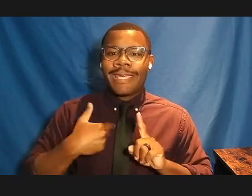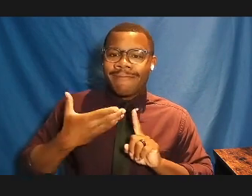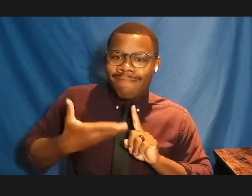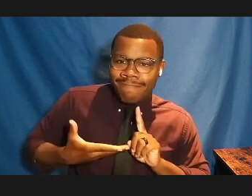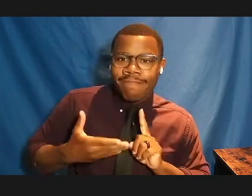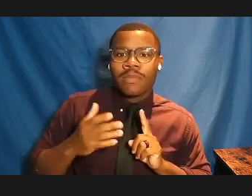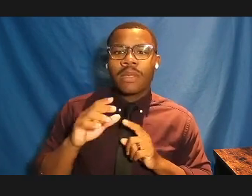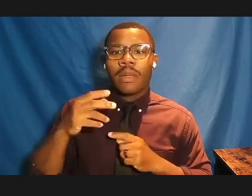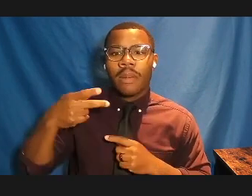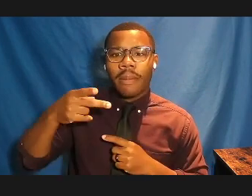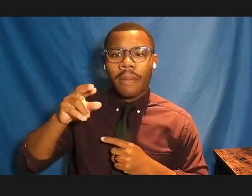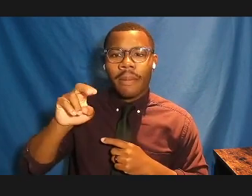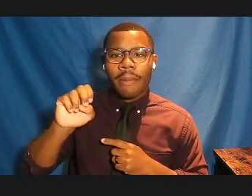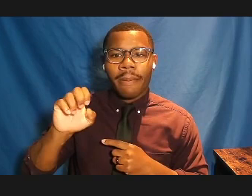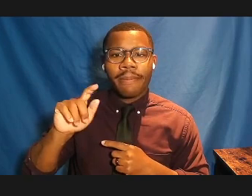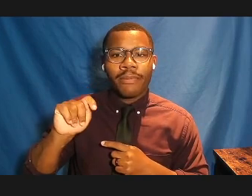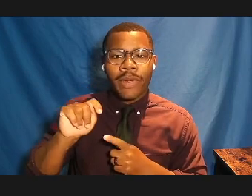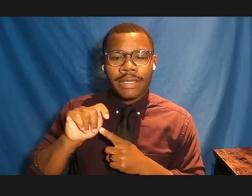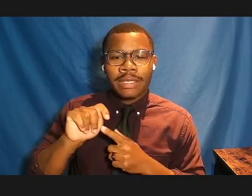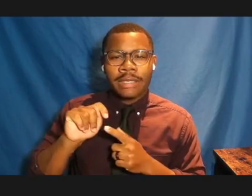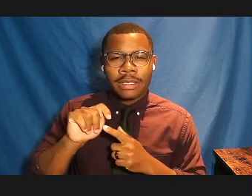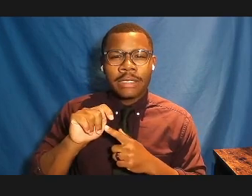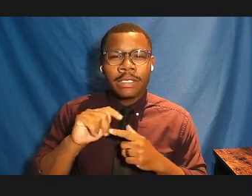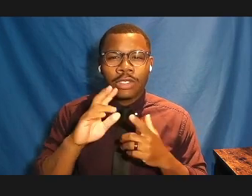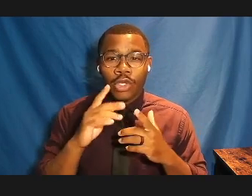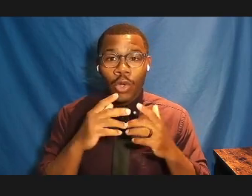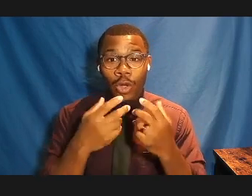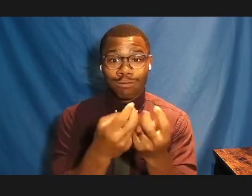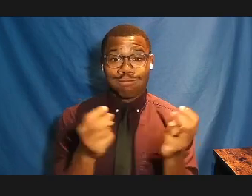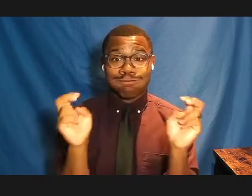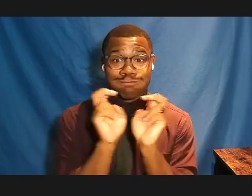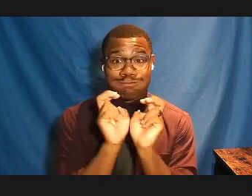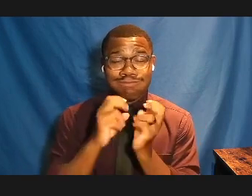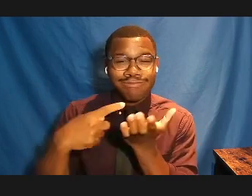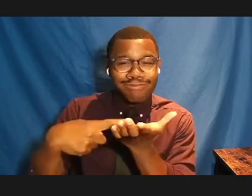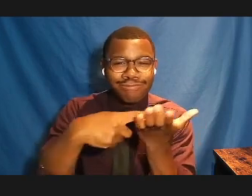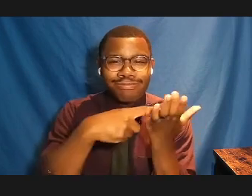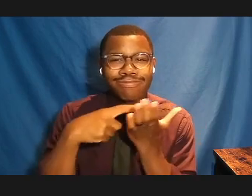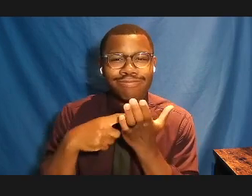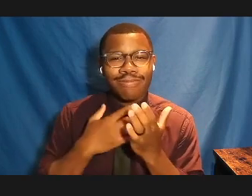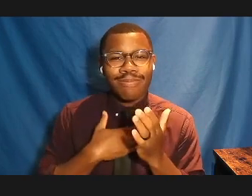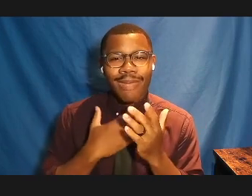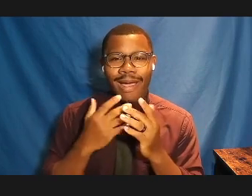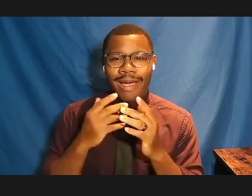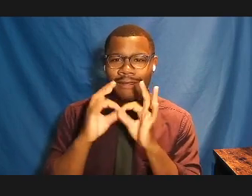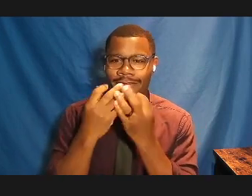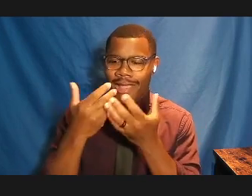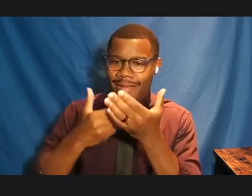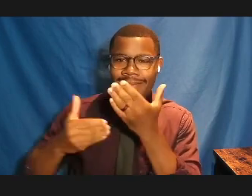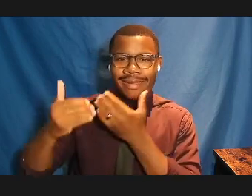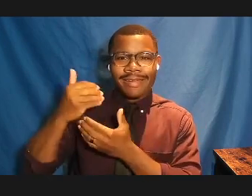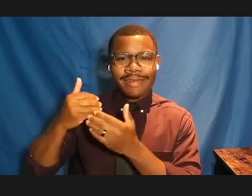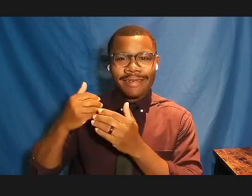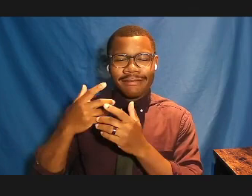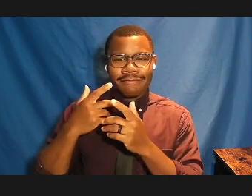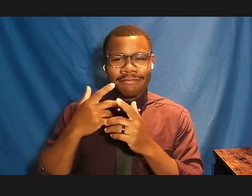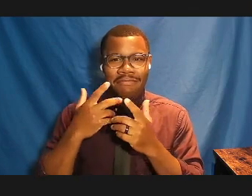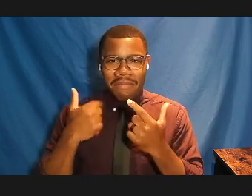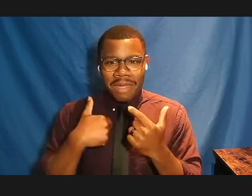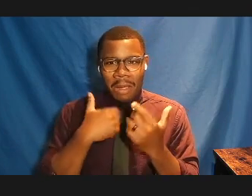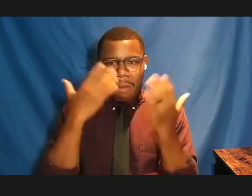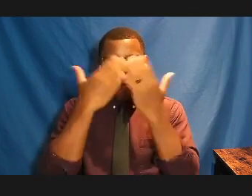since we had meditation about the ancestors I have from Fall River and New Bedford that I've recently learned are Wapanoag that I didn't know.